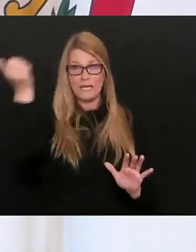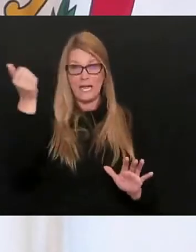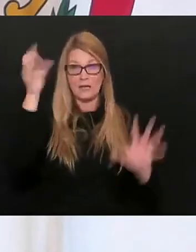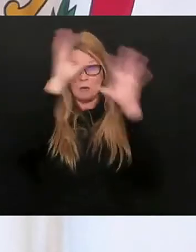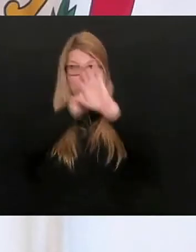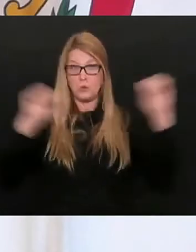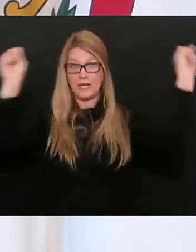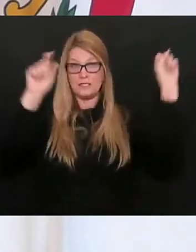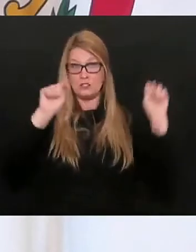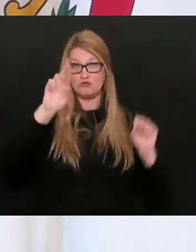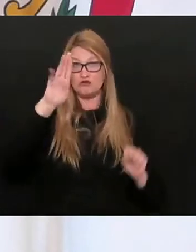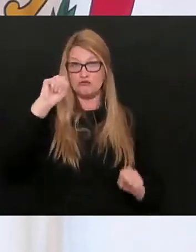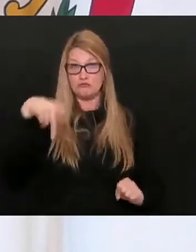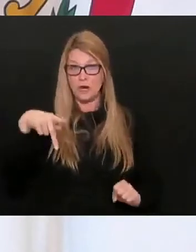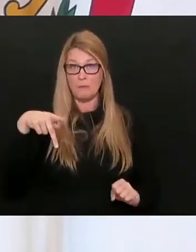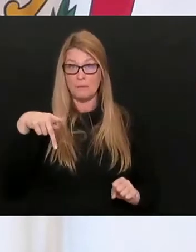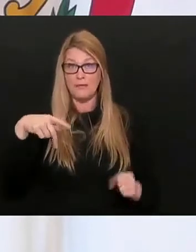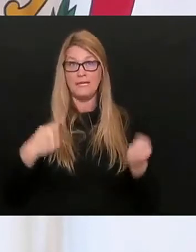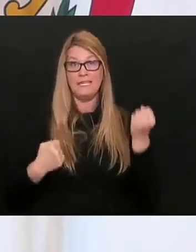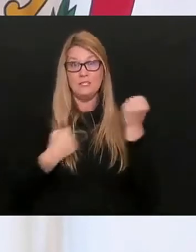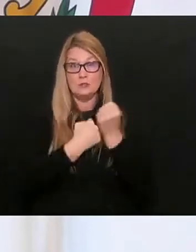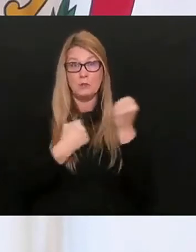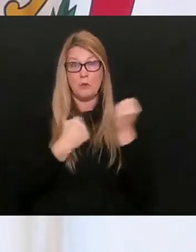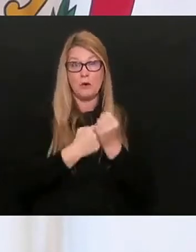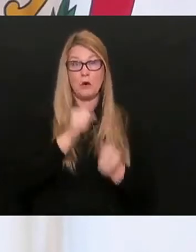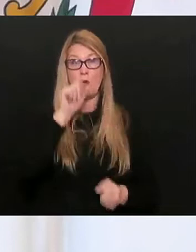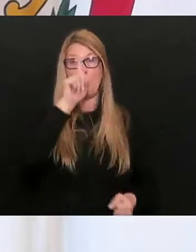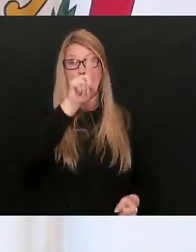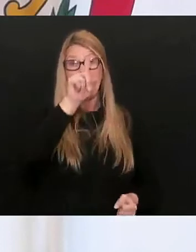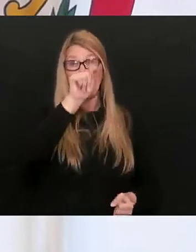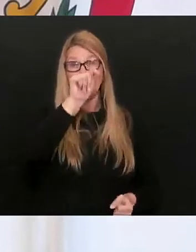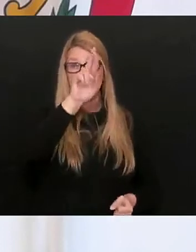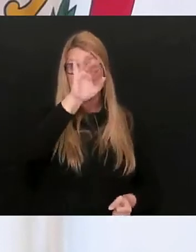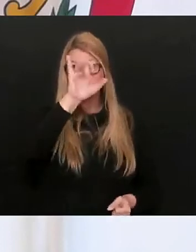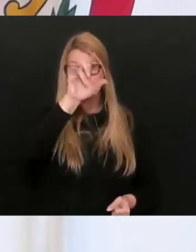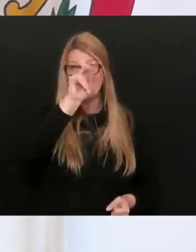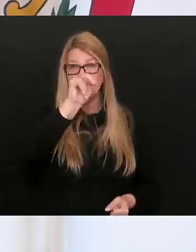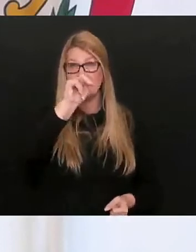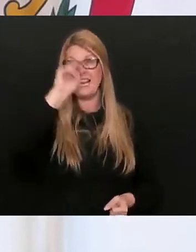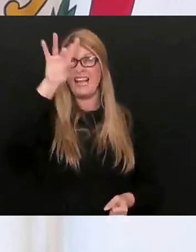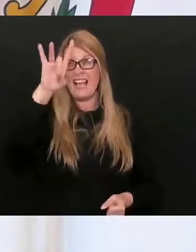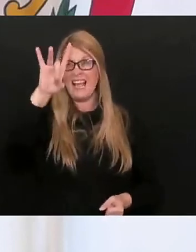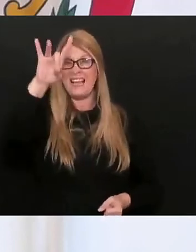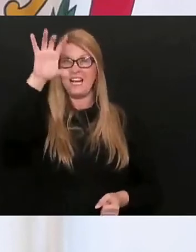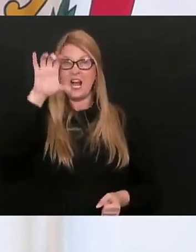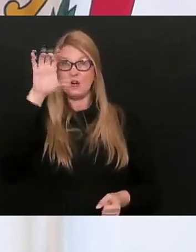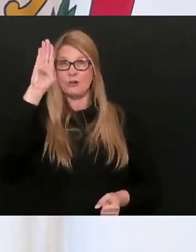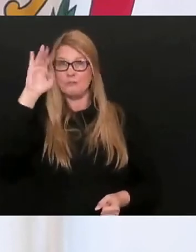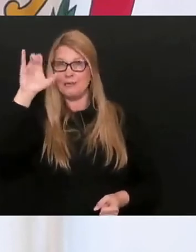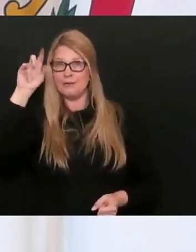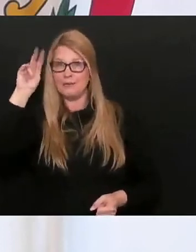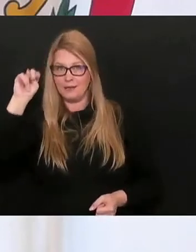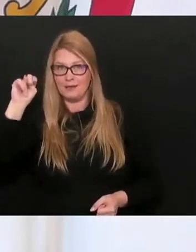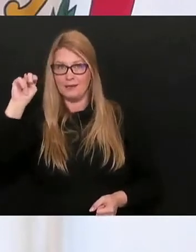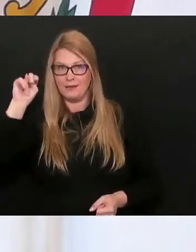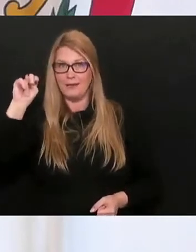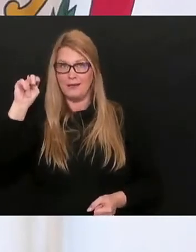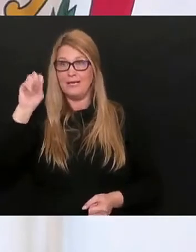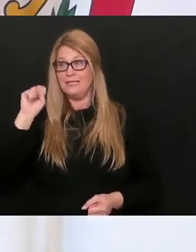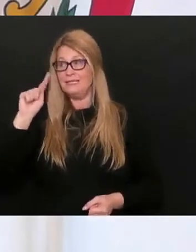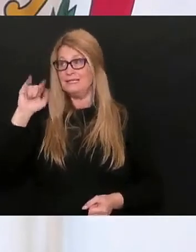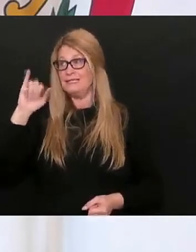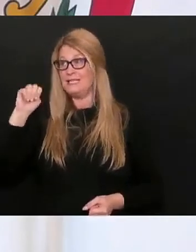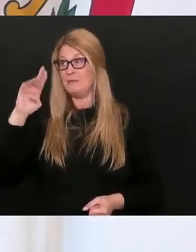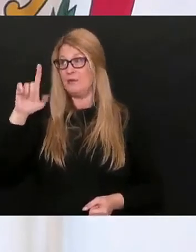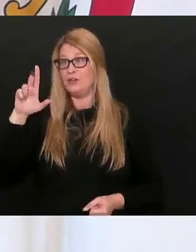Trump was supportive of a trillion, $800 billion stimulus package and came